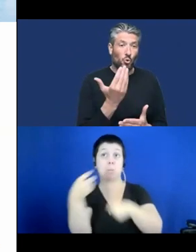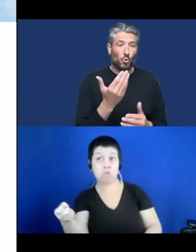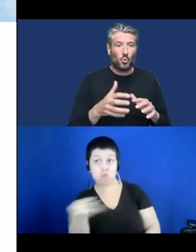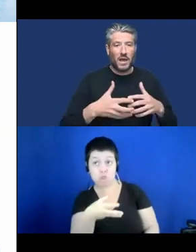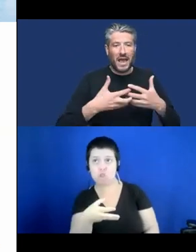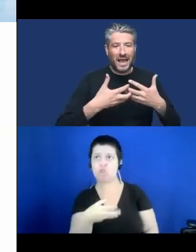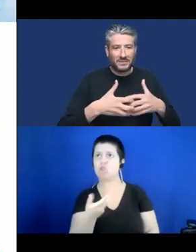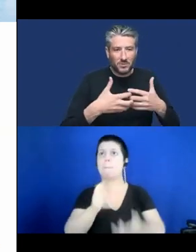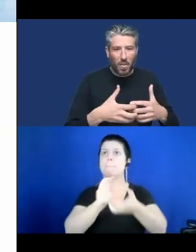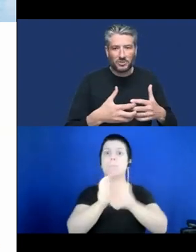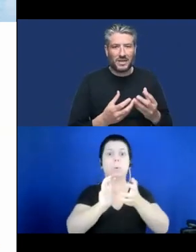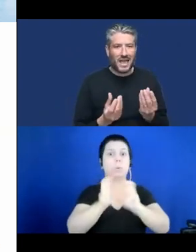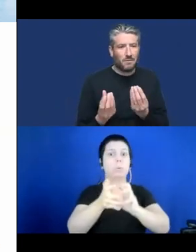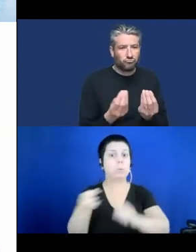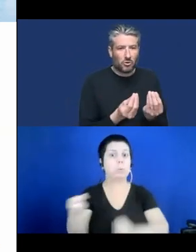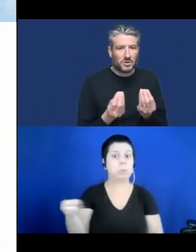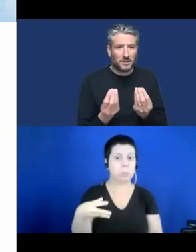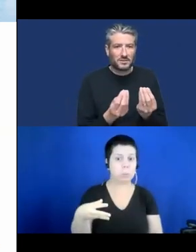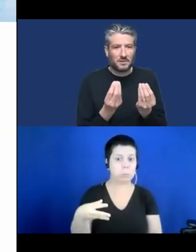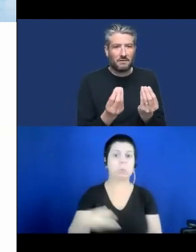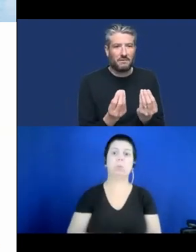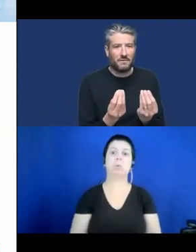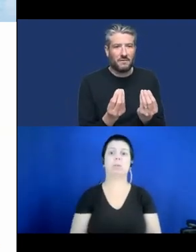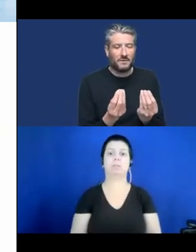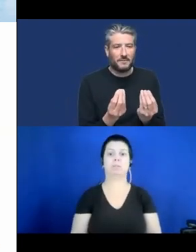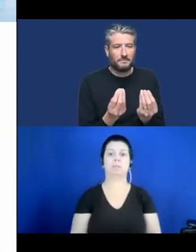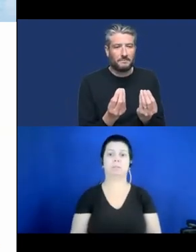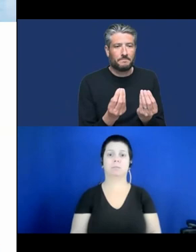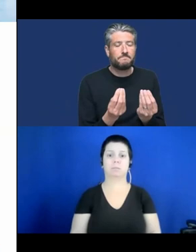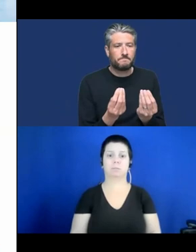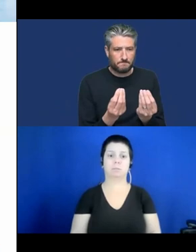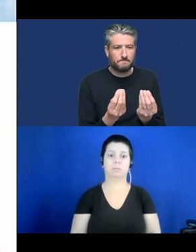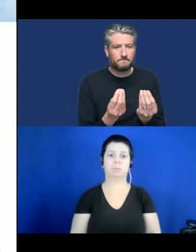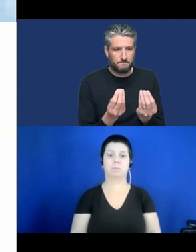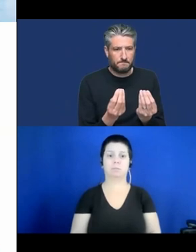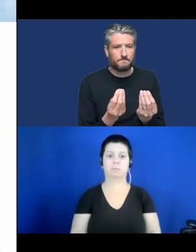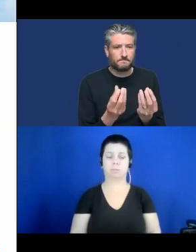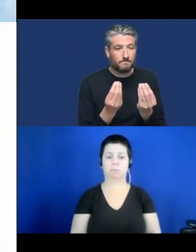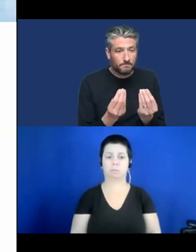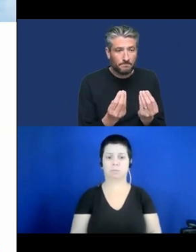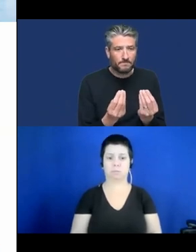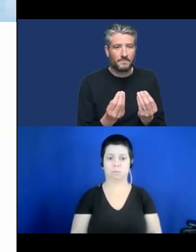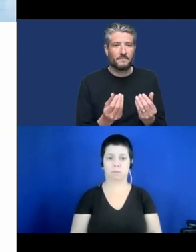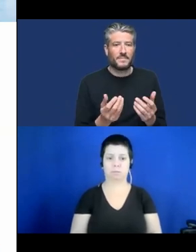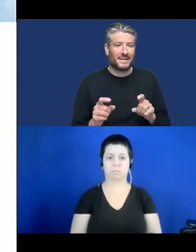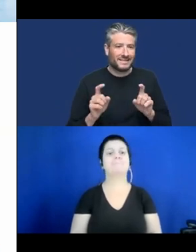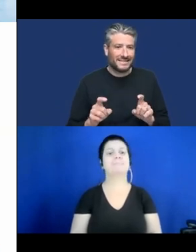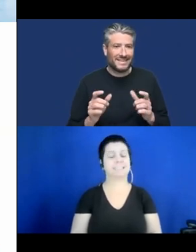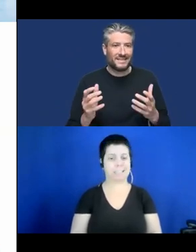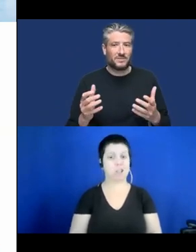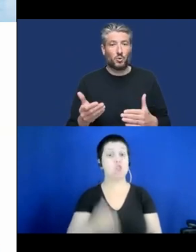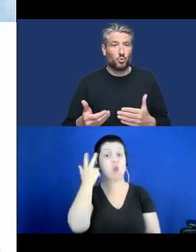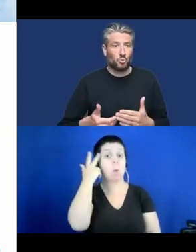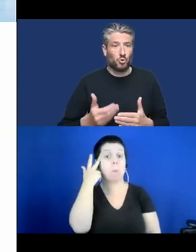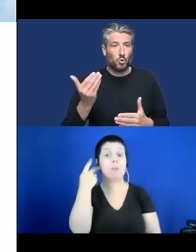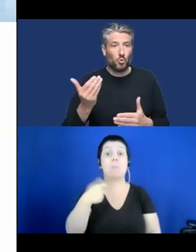How It's very often also needed to have new competences and new skills